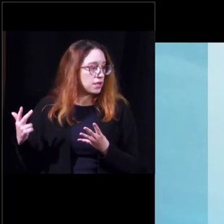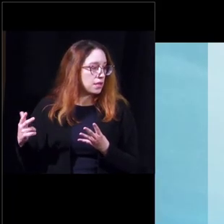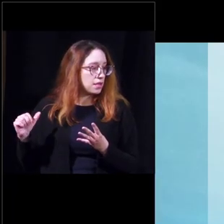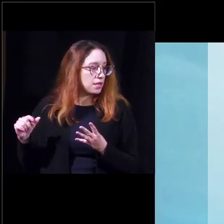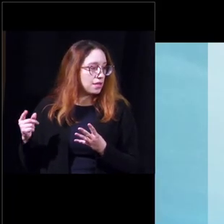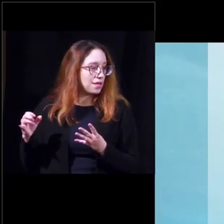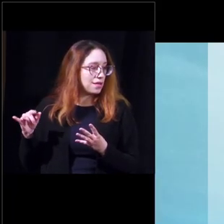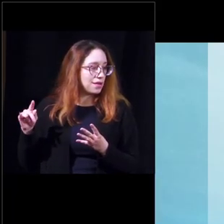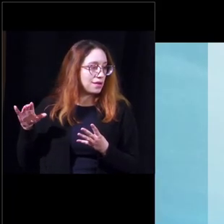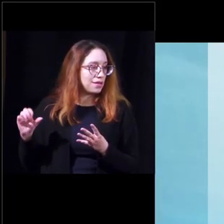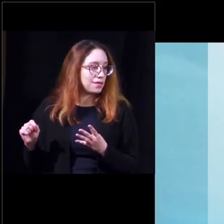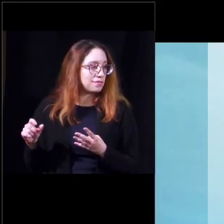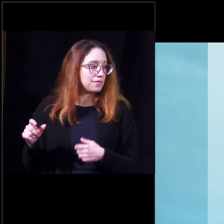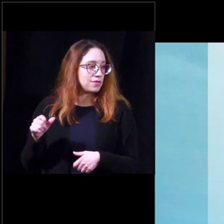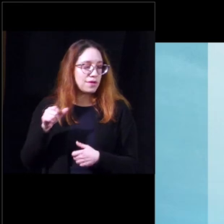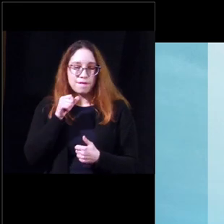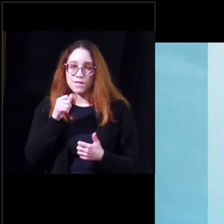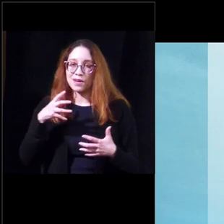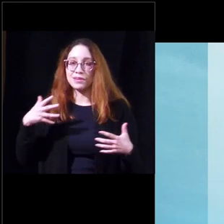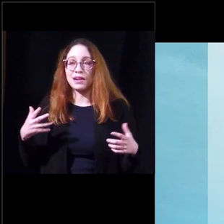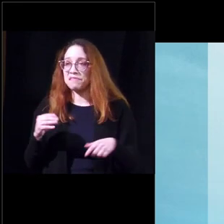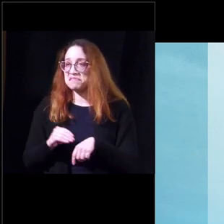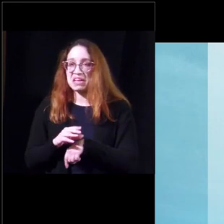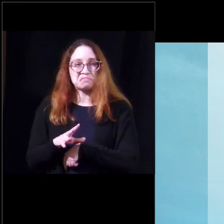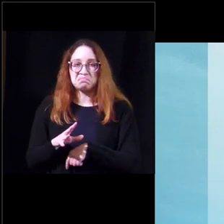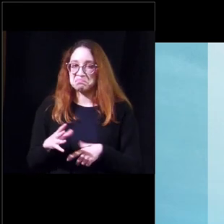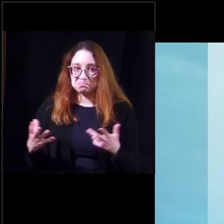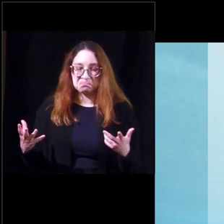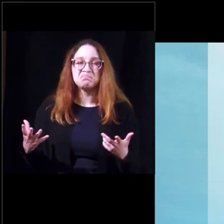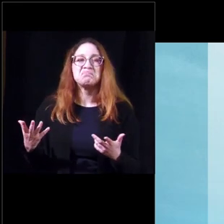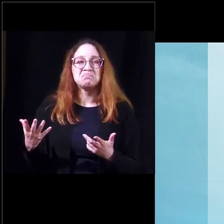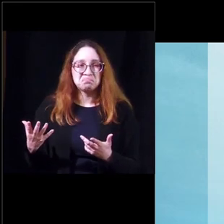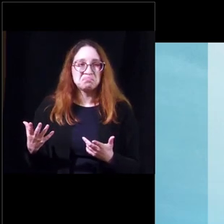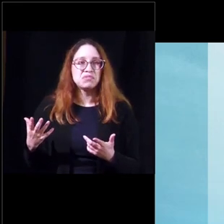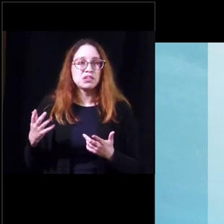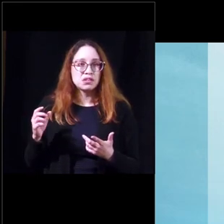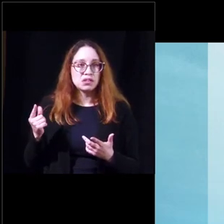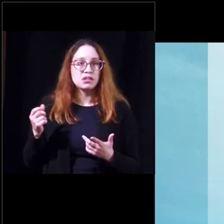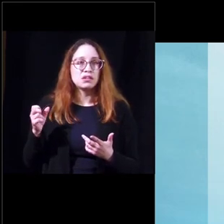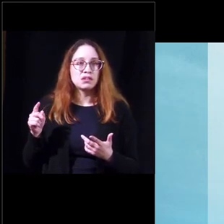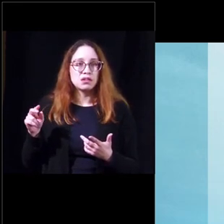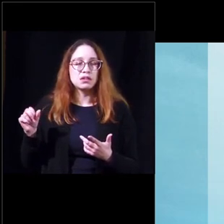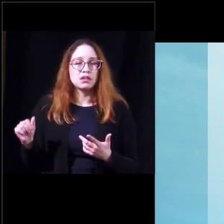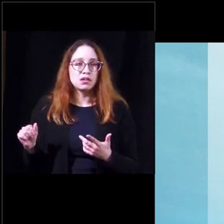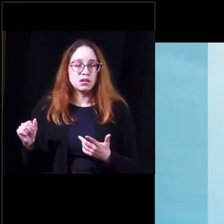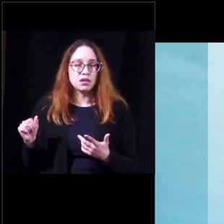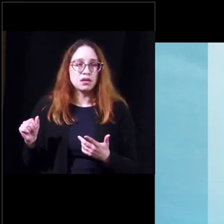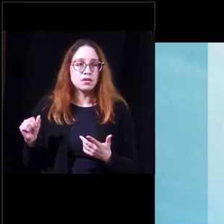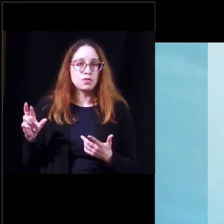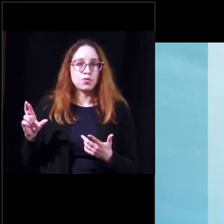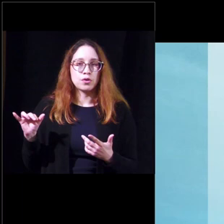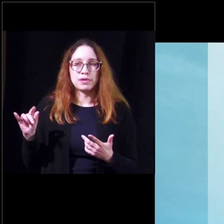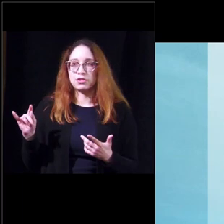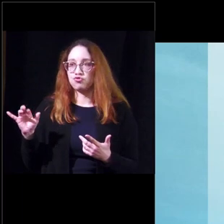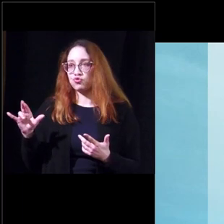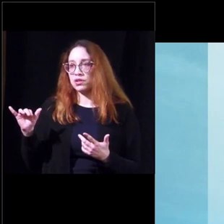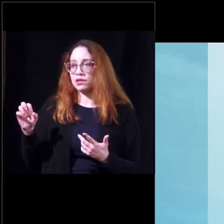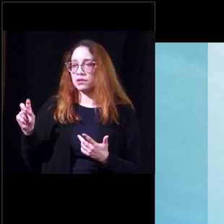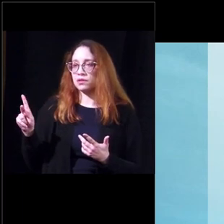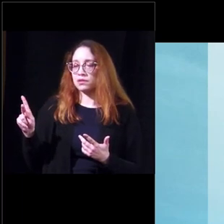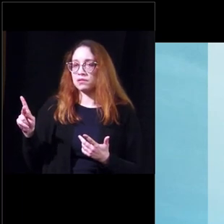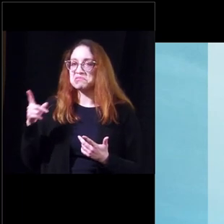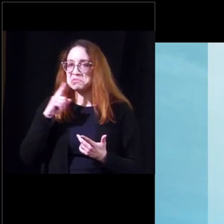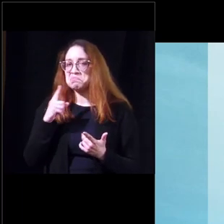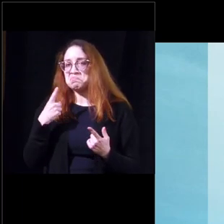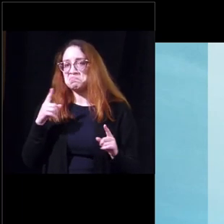quite good because they don't have a lot of side effects that's gemtessa and merbitric and uh they they